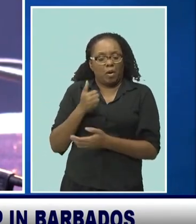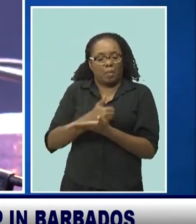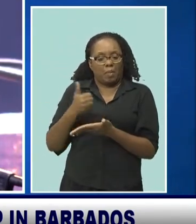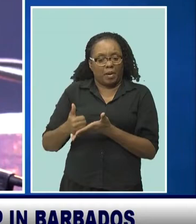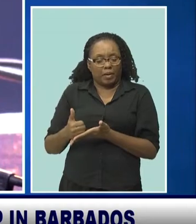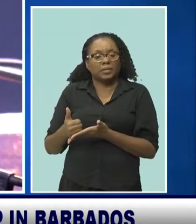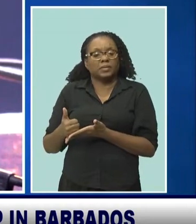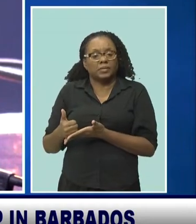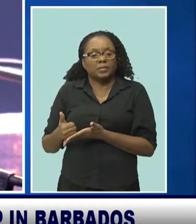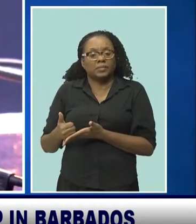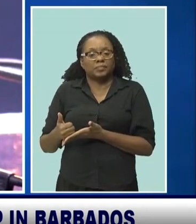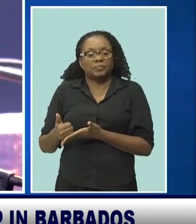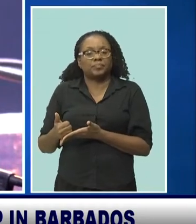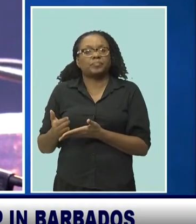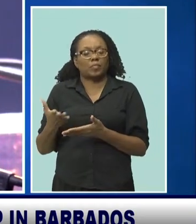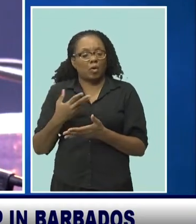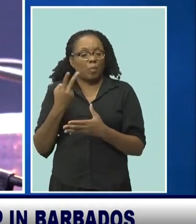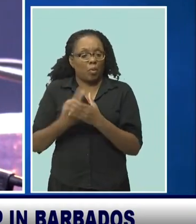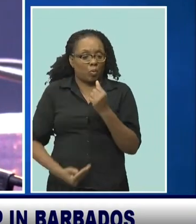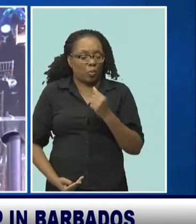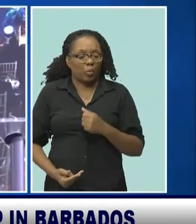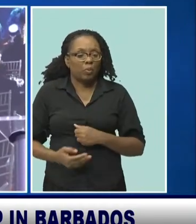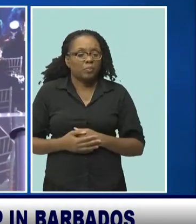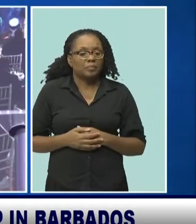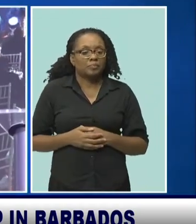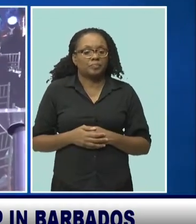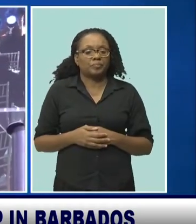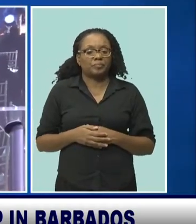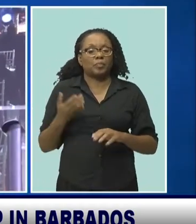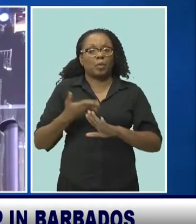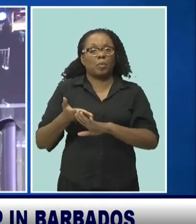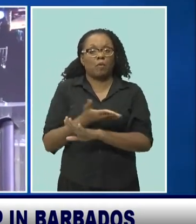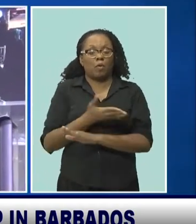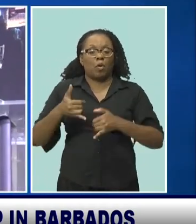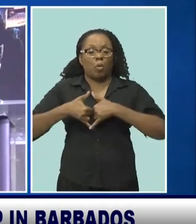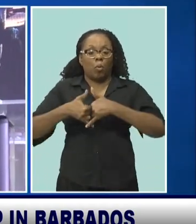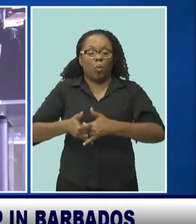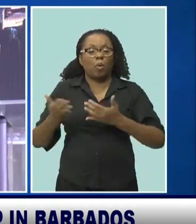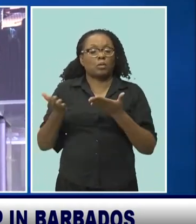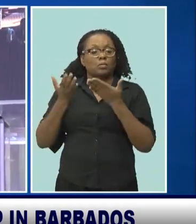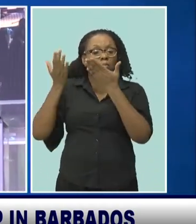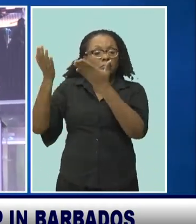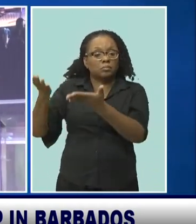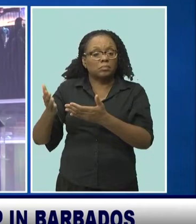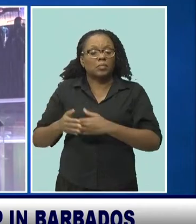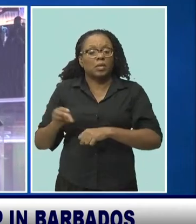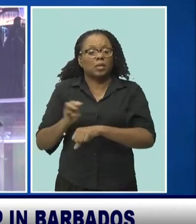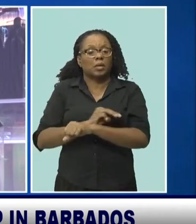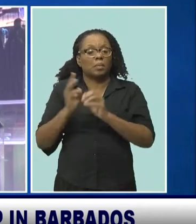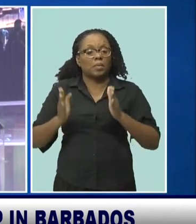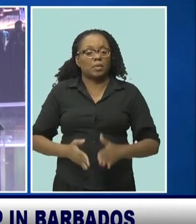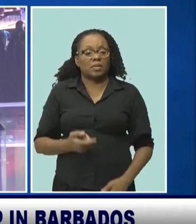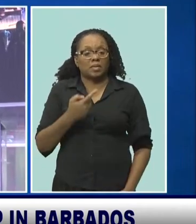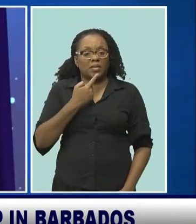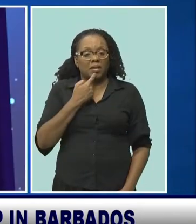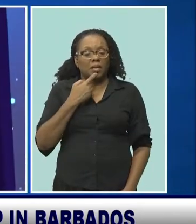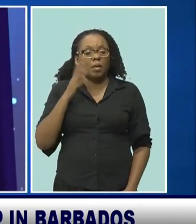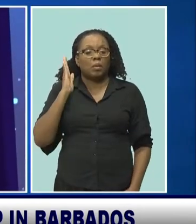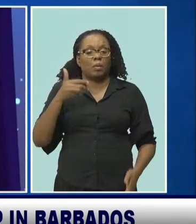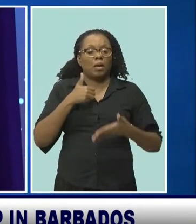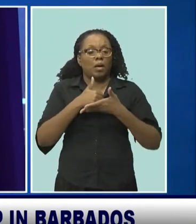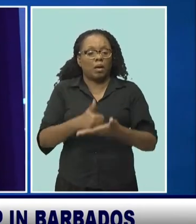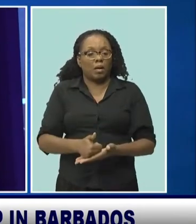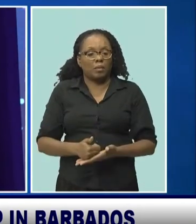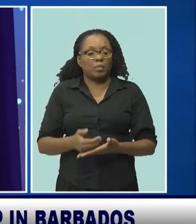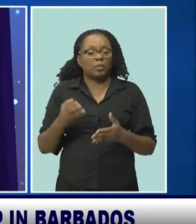with the India Exim Bank. And before awards were presented, the minister said the initiative would help